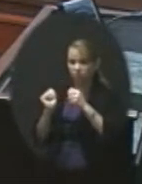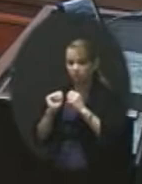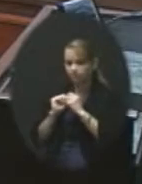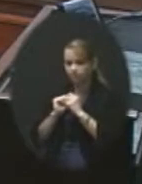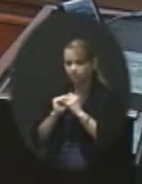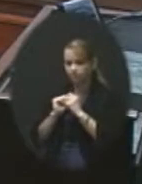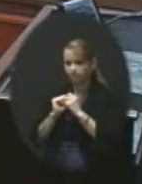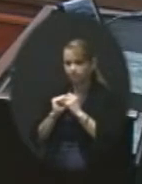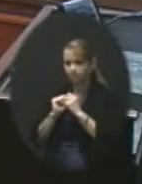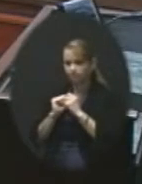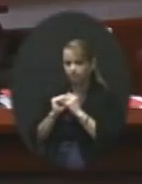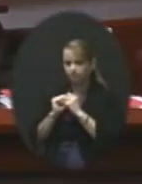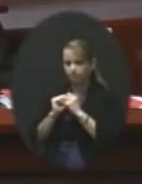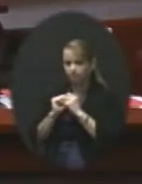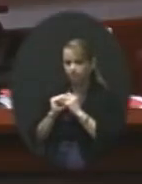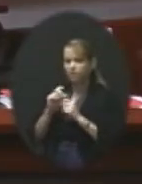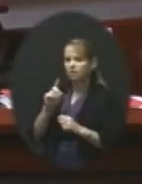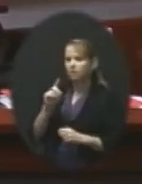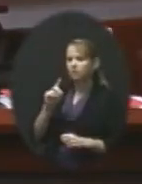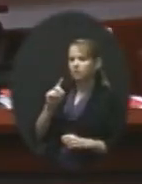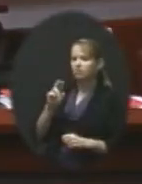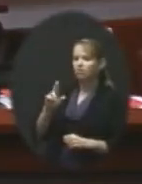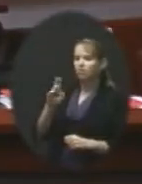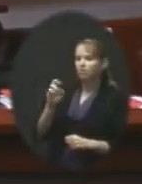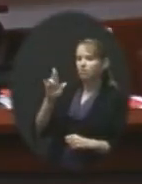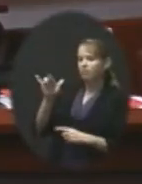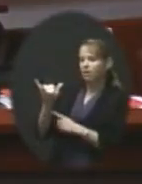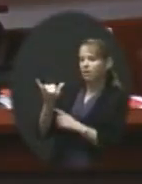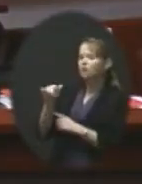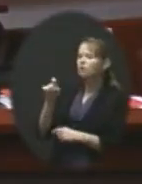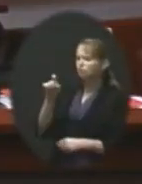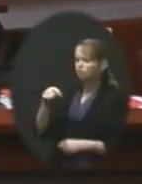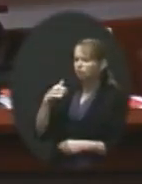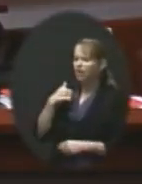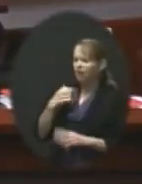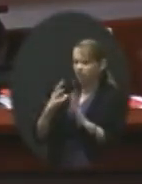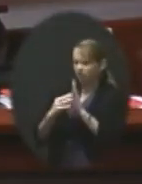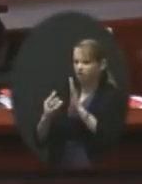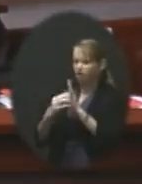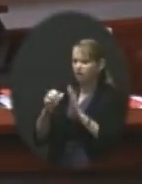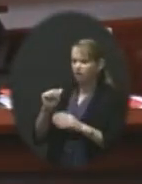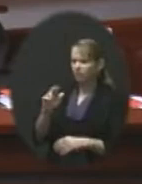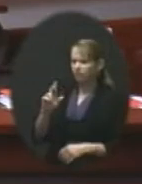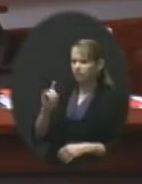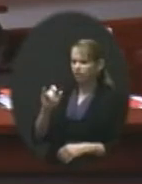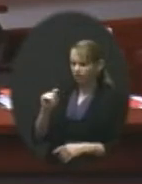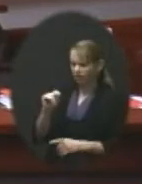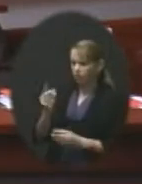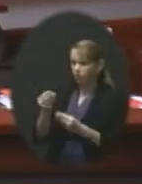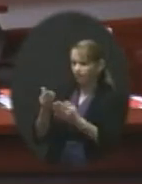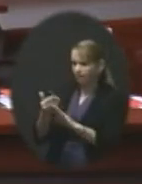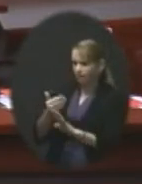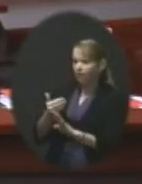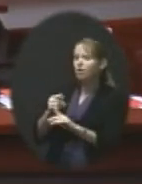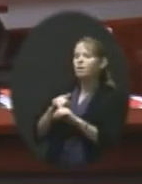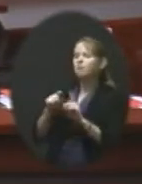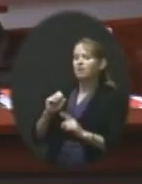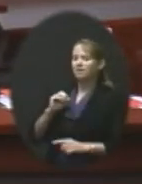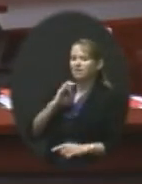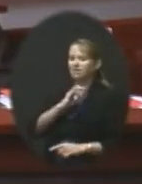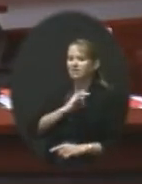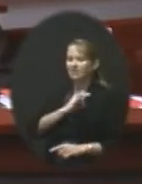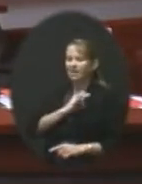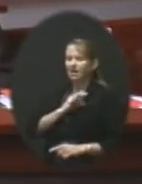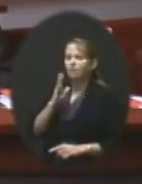Mr. Scheer that at your place, you should have a copy of the audit. So we get that to you ahead of time. But staff member will be here from the firm